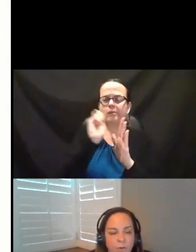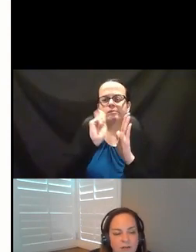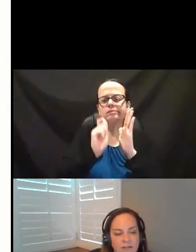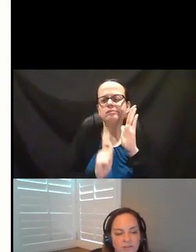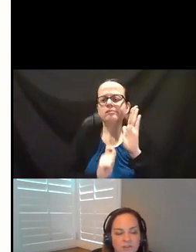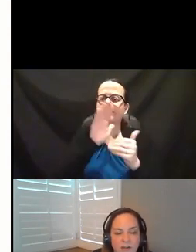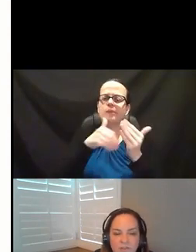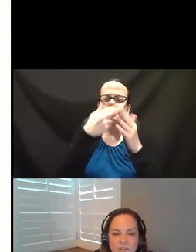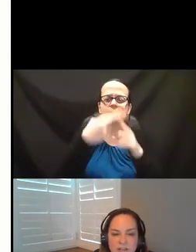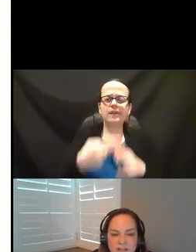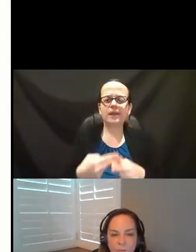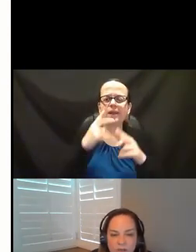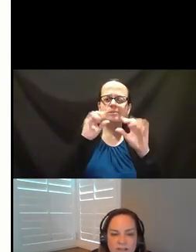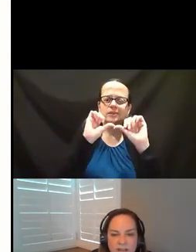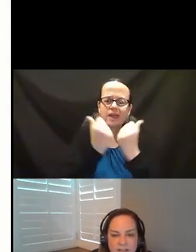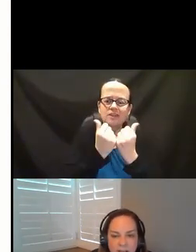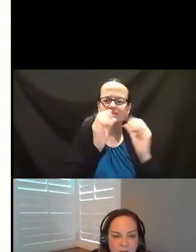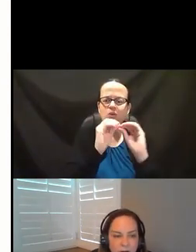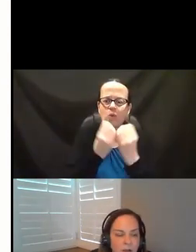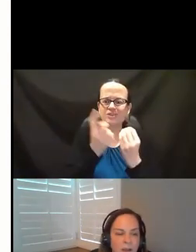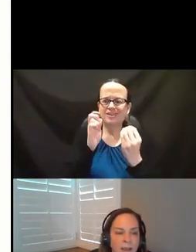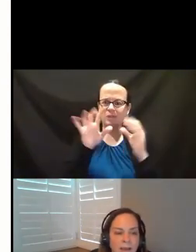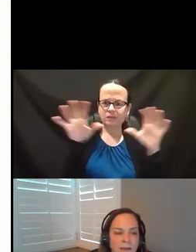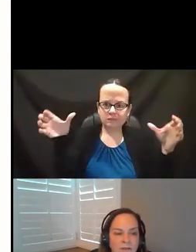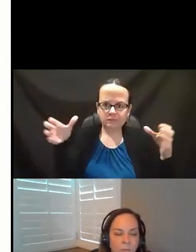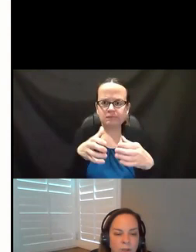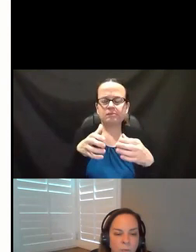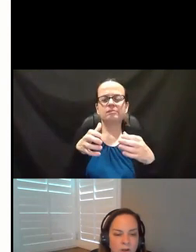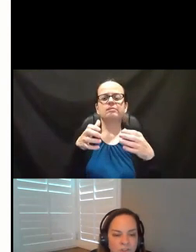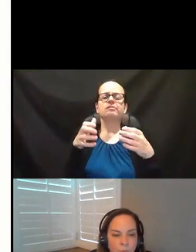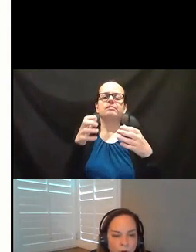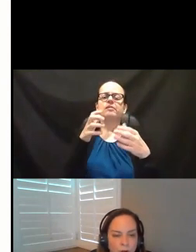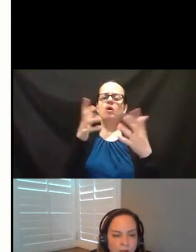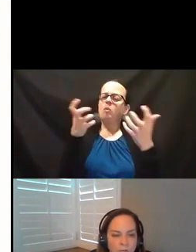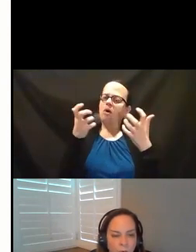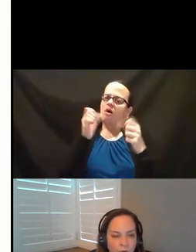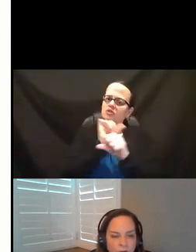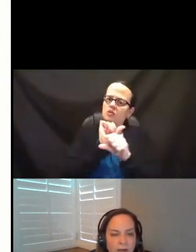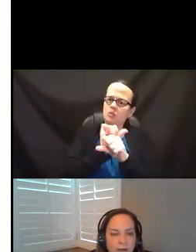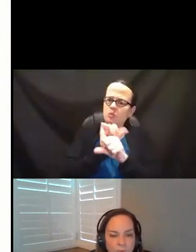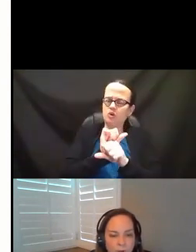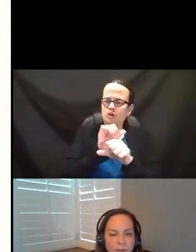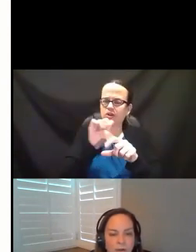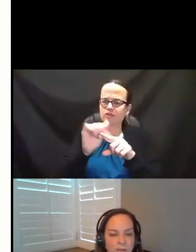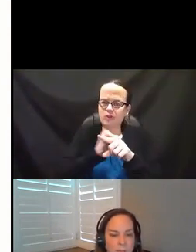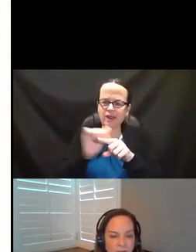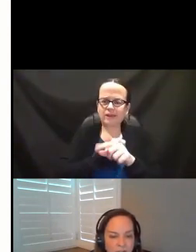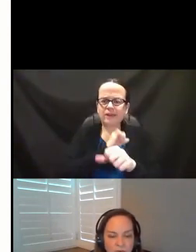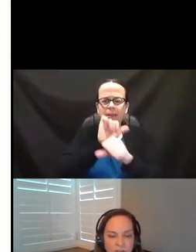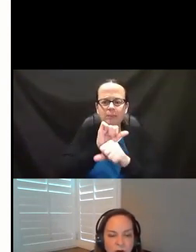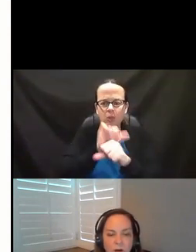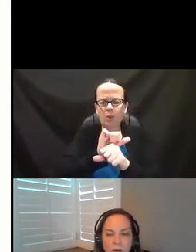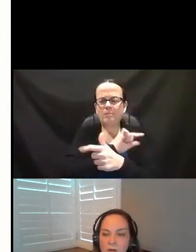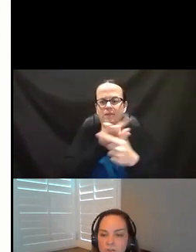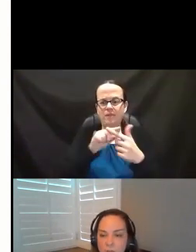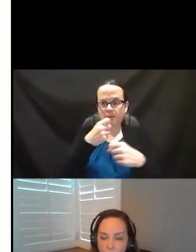of the organizations and agencies that we need to get together. And we want to work on work training, employment, and then make sure